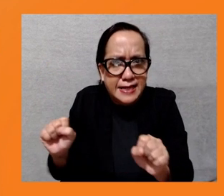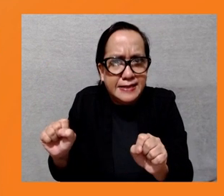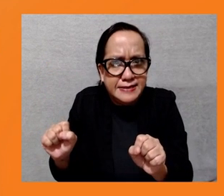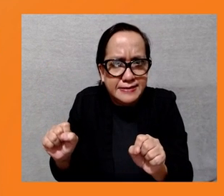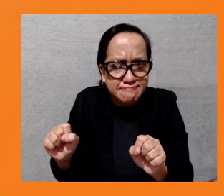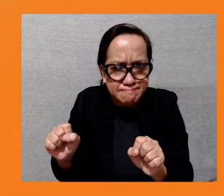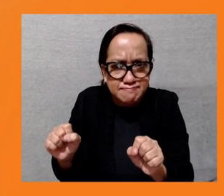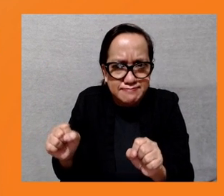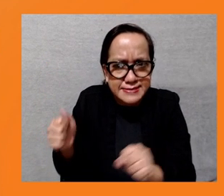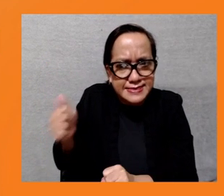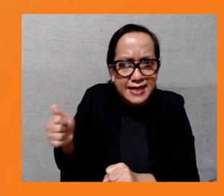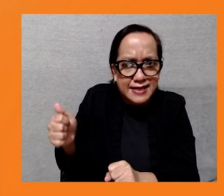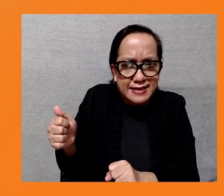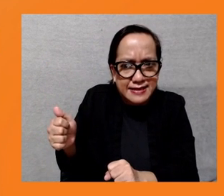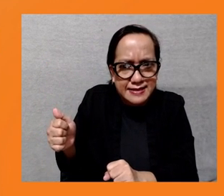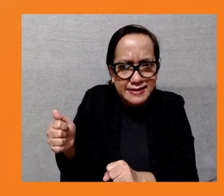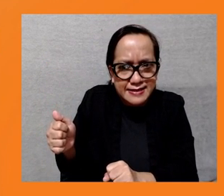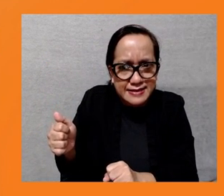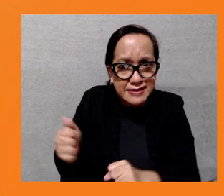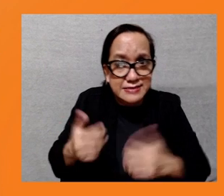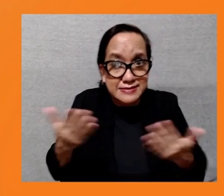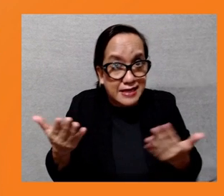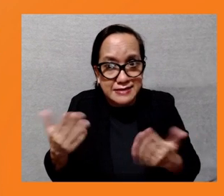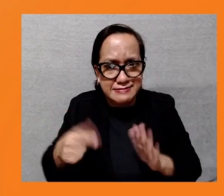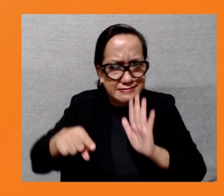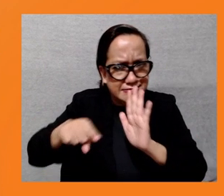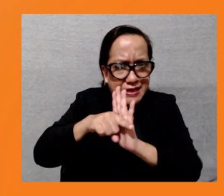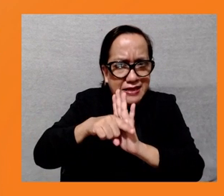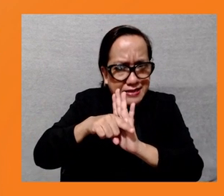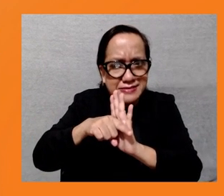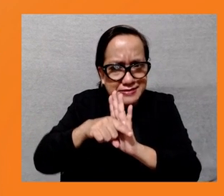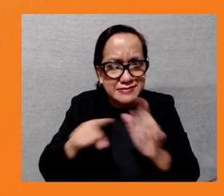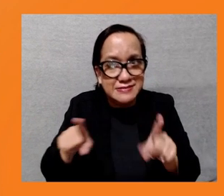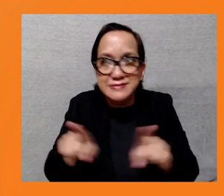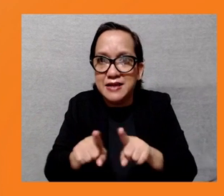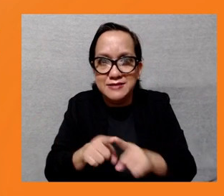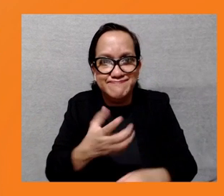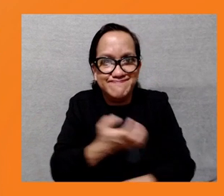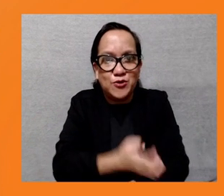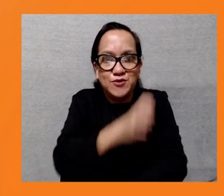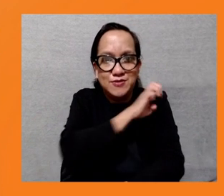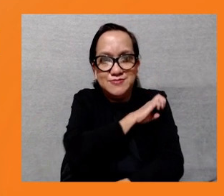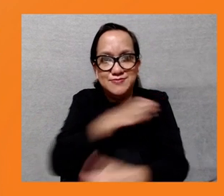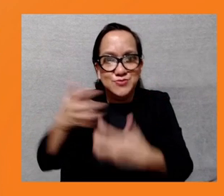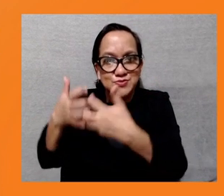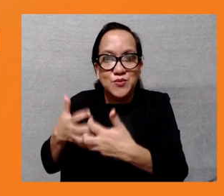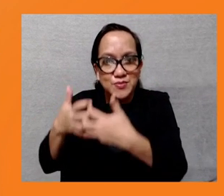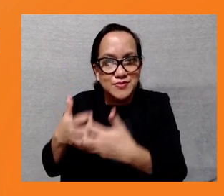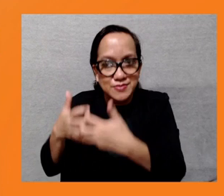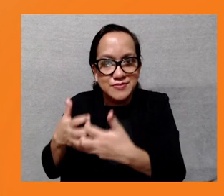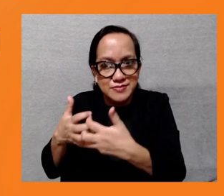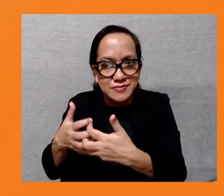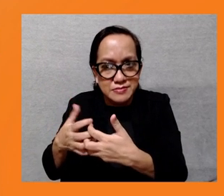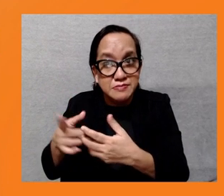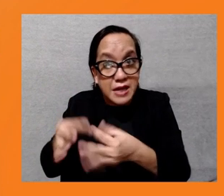energy transition mechanism, so we're working through this at the moment. In the current stage and in the piloting of the ETM,